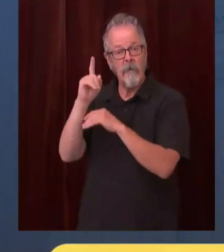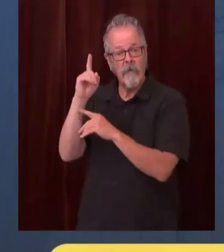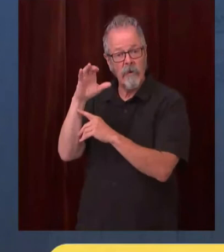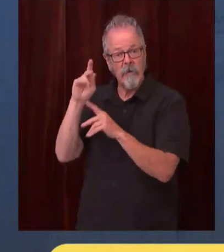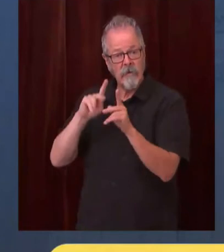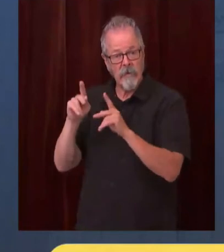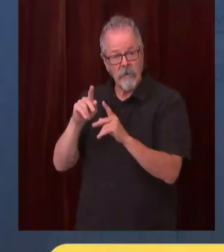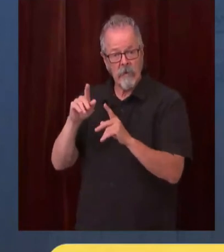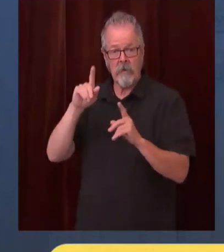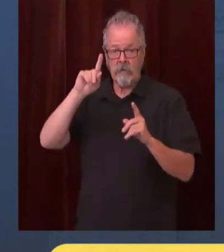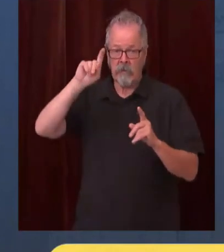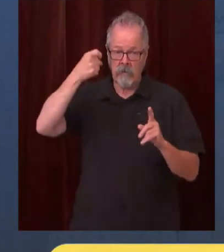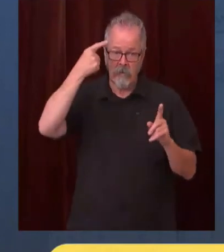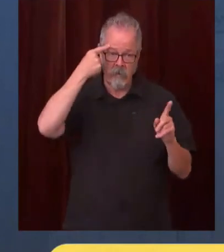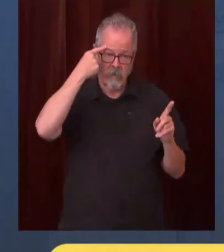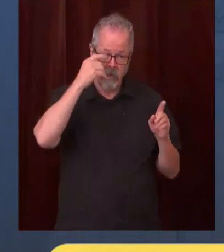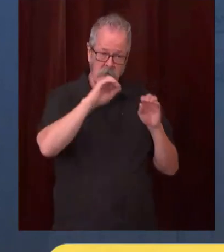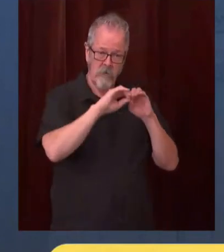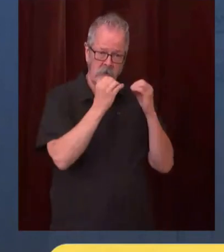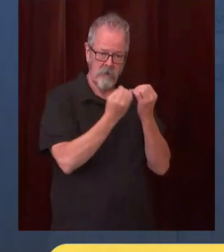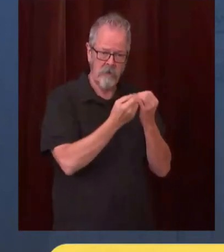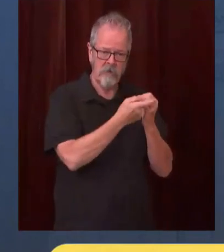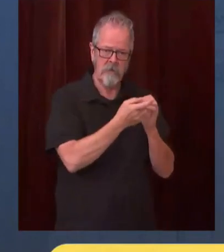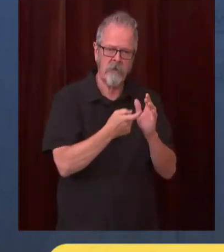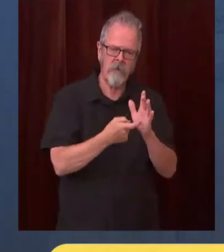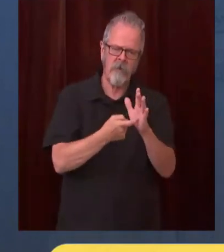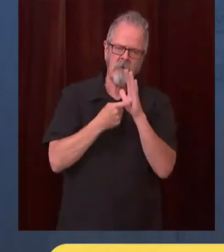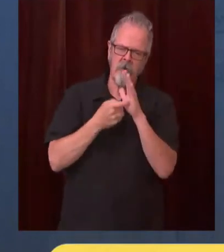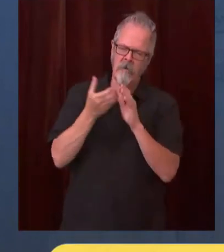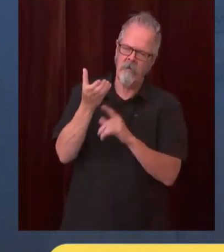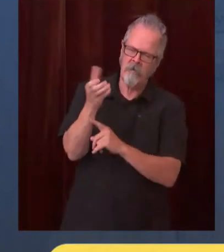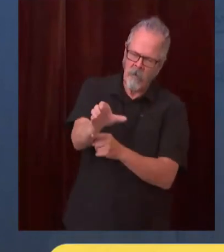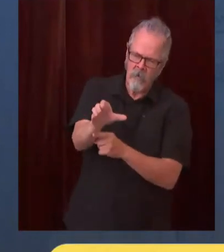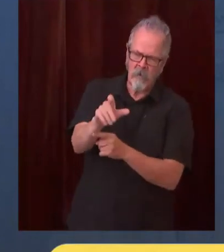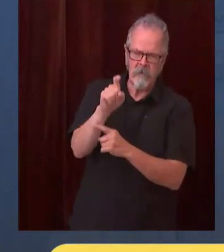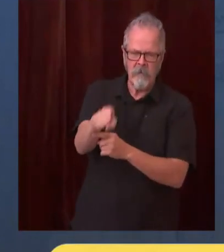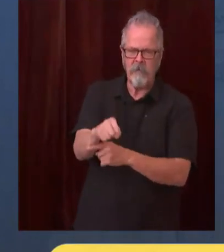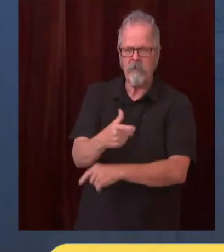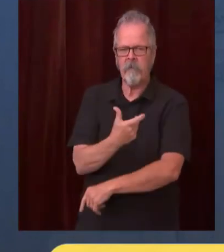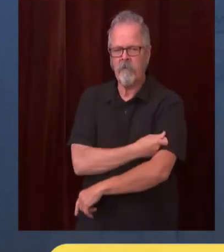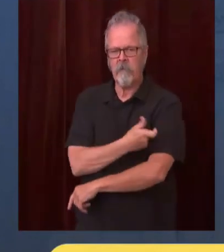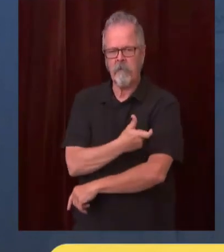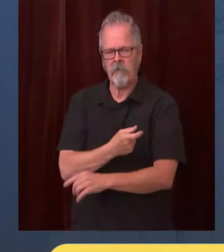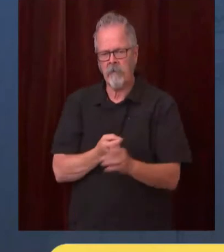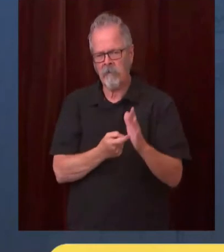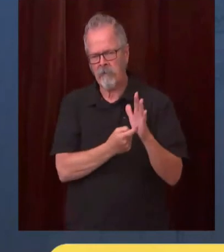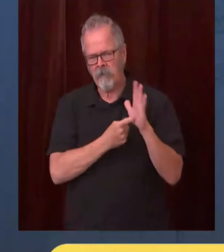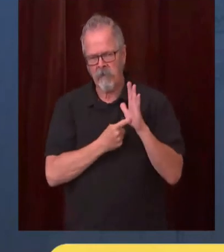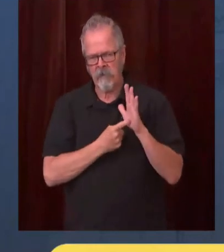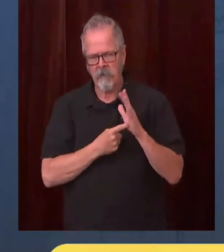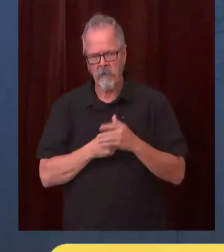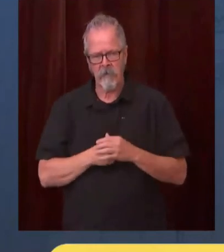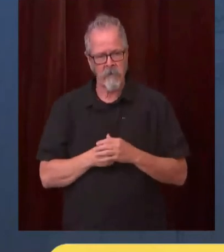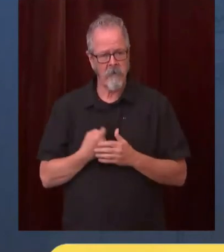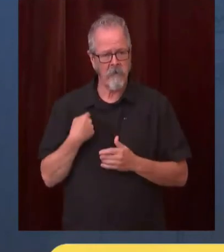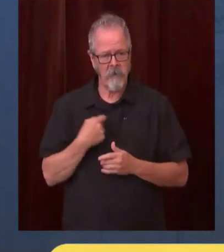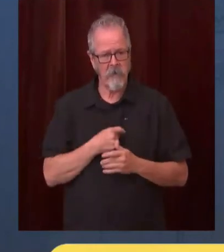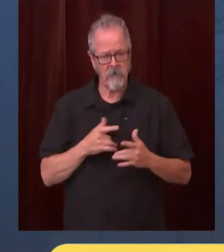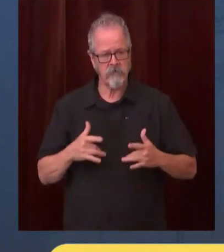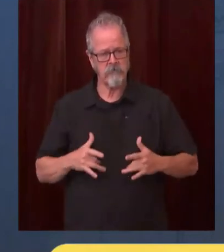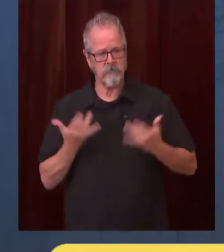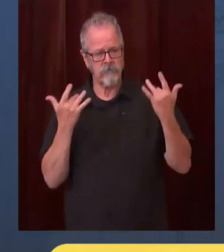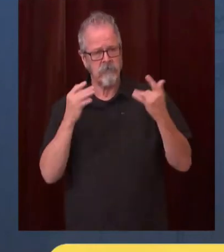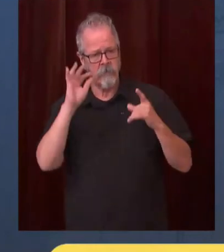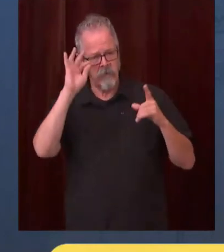uh people note that the federal government has now joined the state of washington in an effort to reduce this pandemic